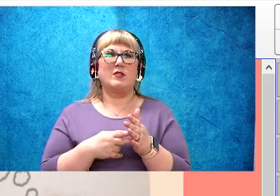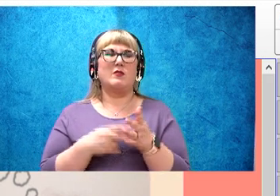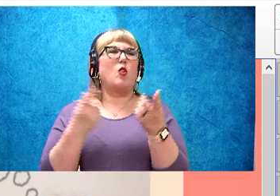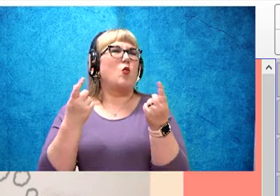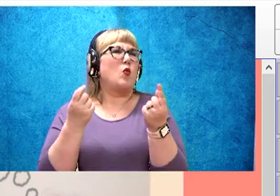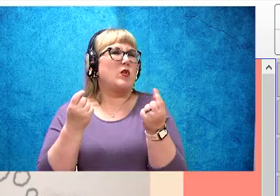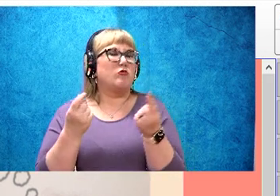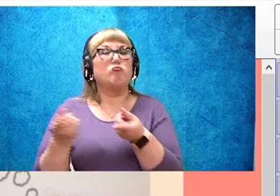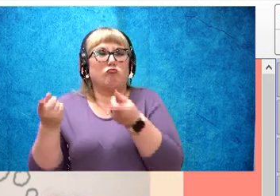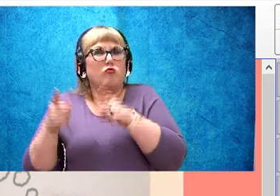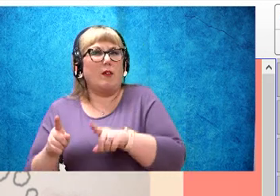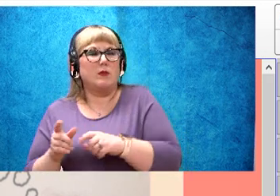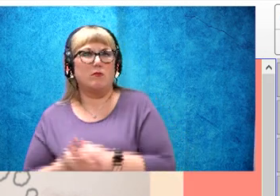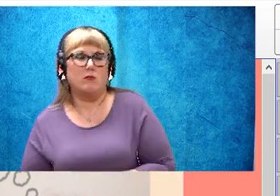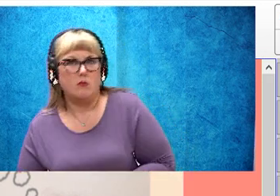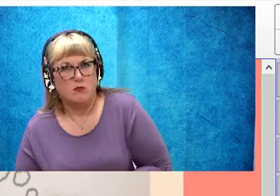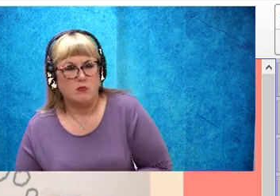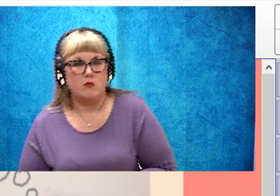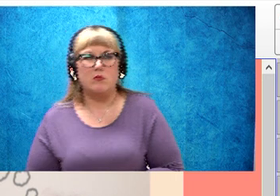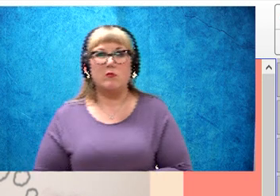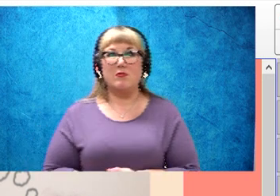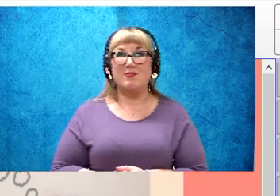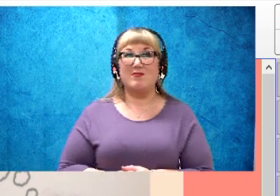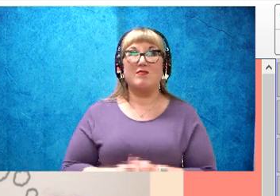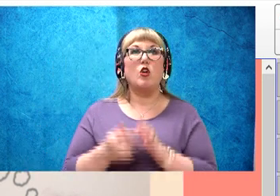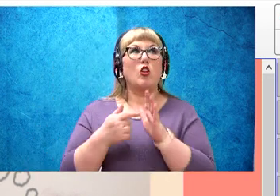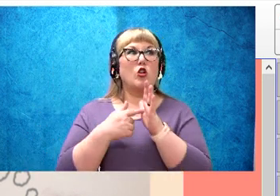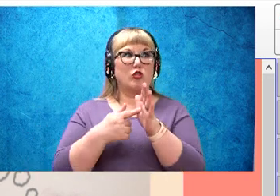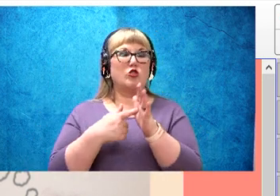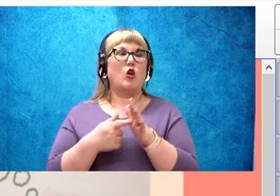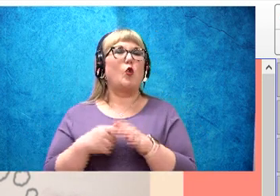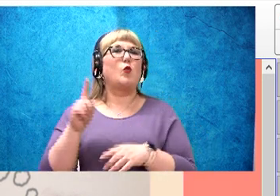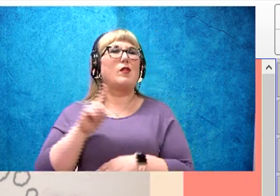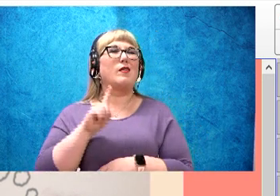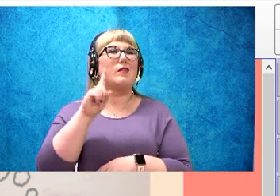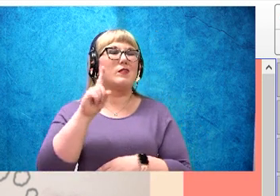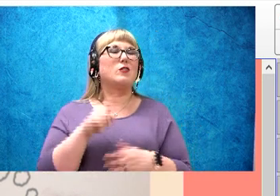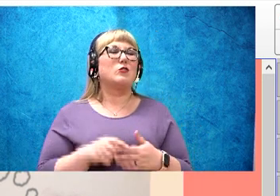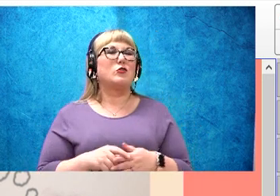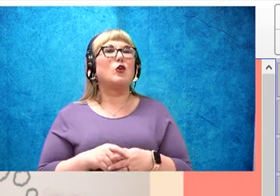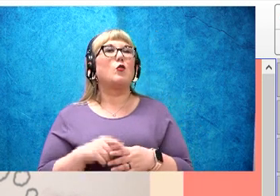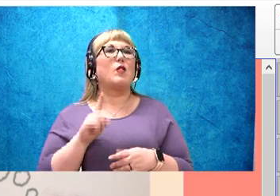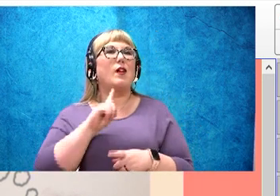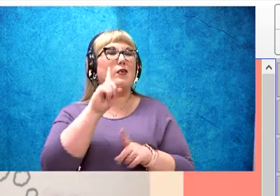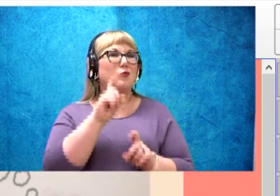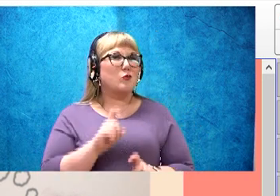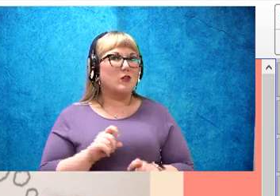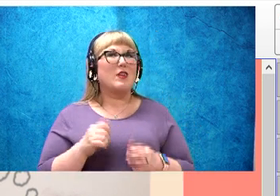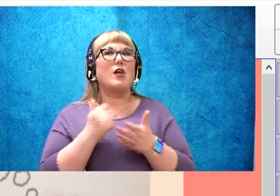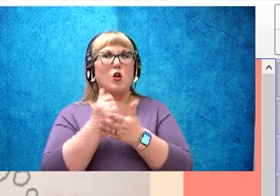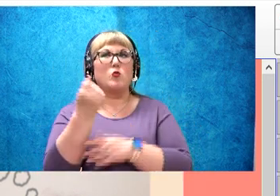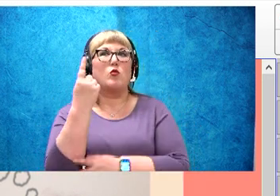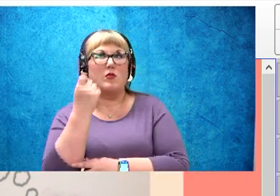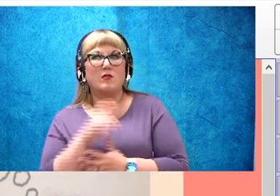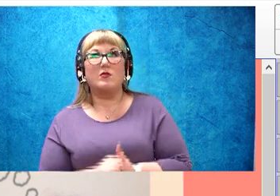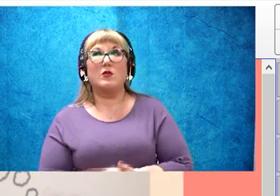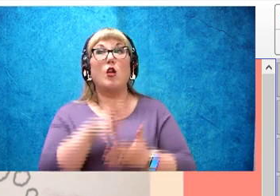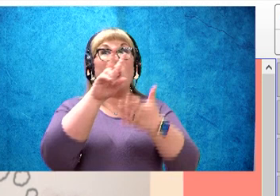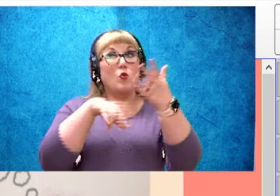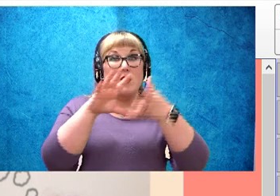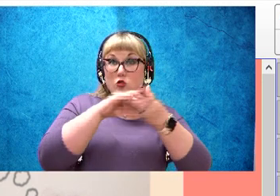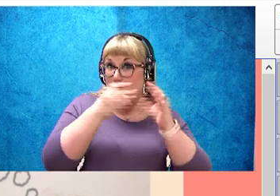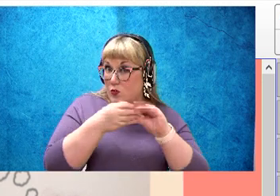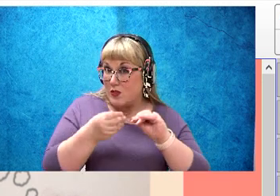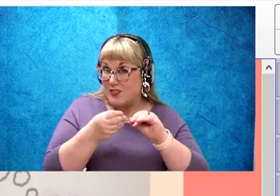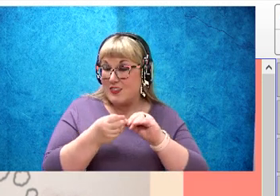alright? So now I am going to show you how asking a question helps you understand a text, I am going to read to you the story,